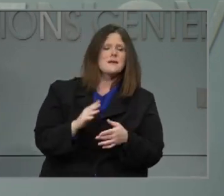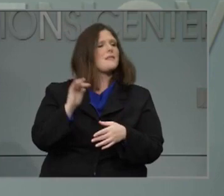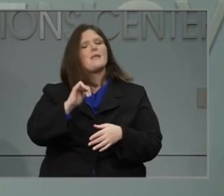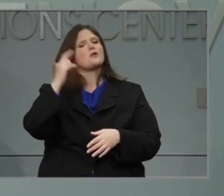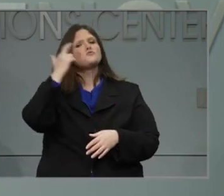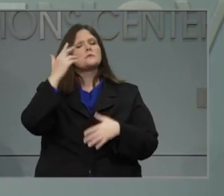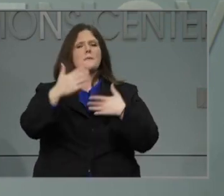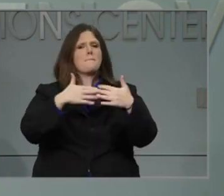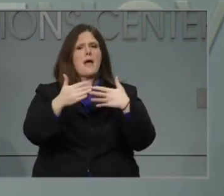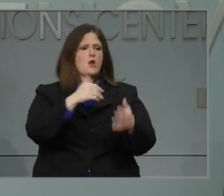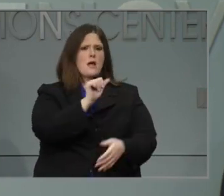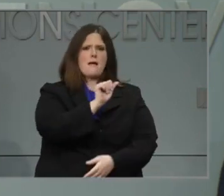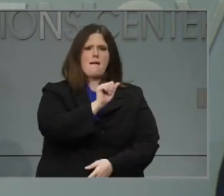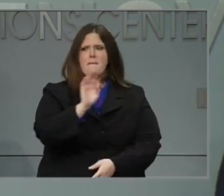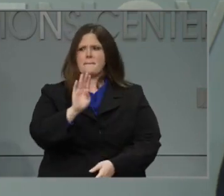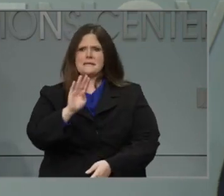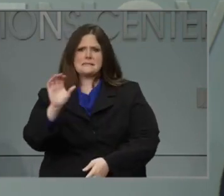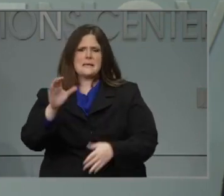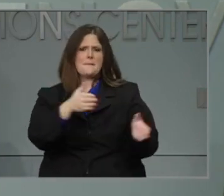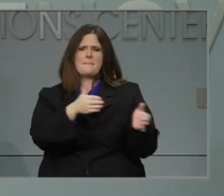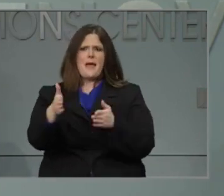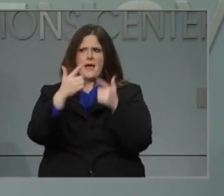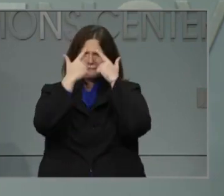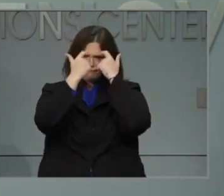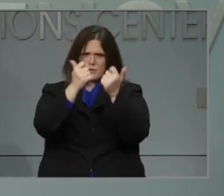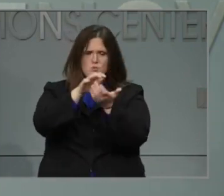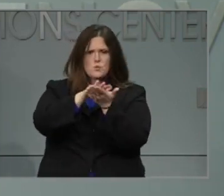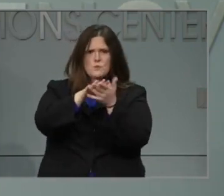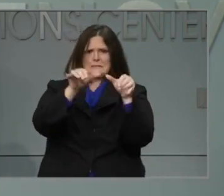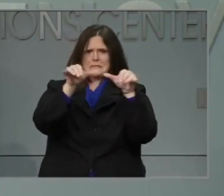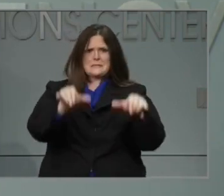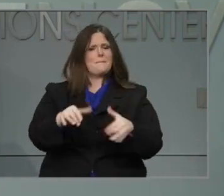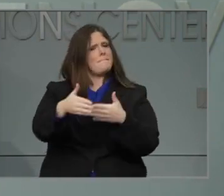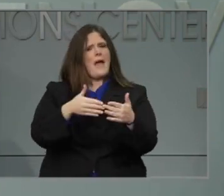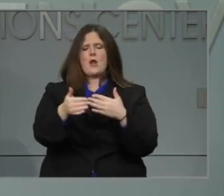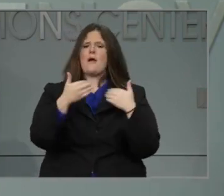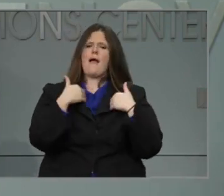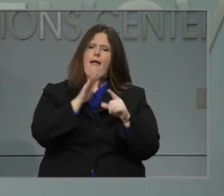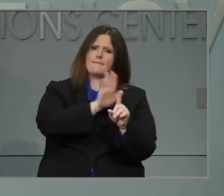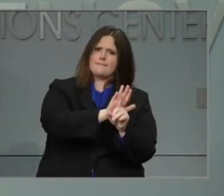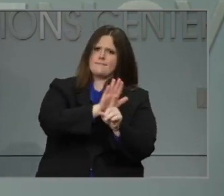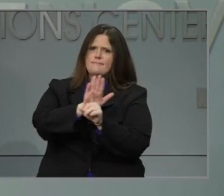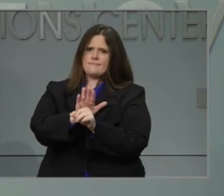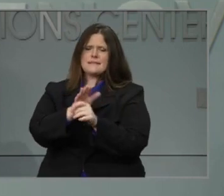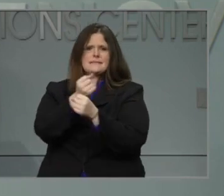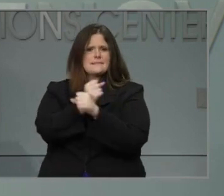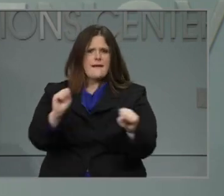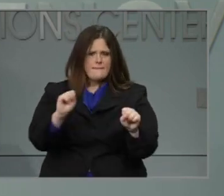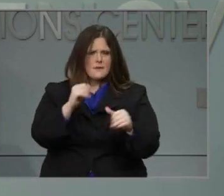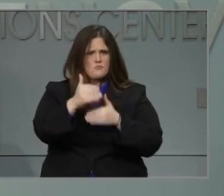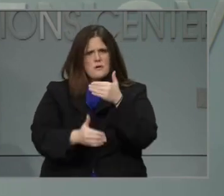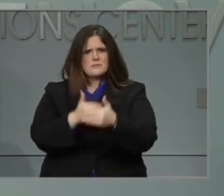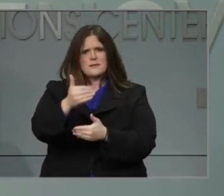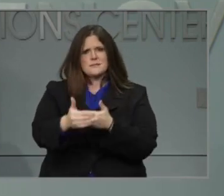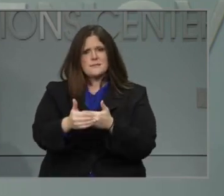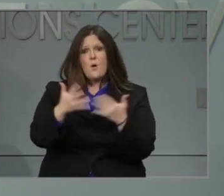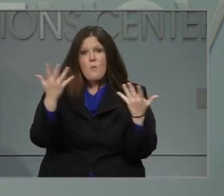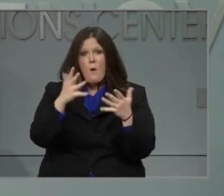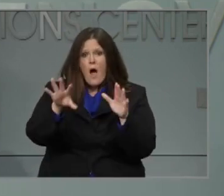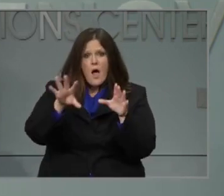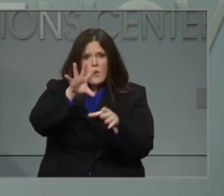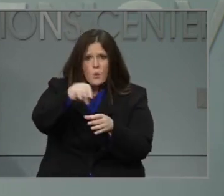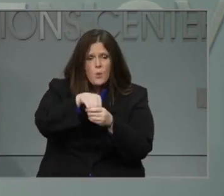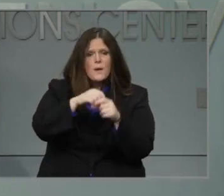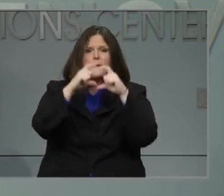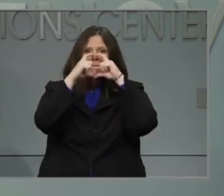plan a district chooses to move forward with, there are strong safety protocols, including a mask. A mask